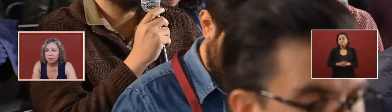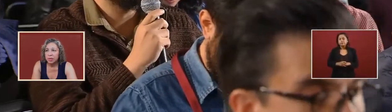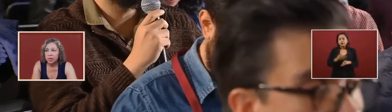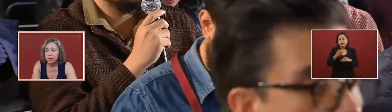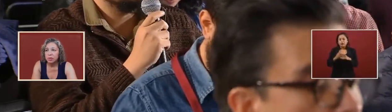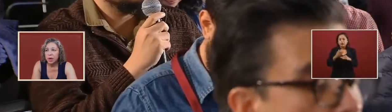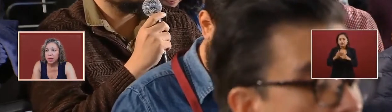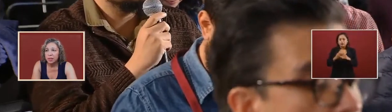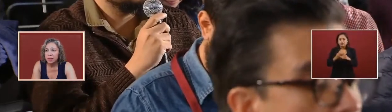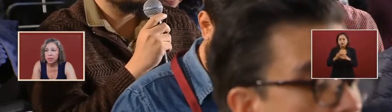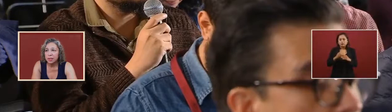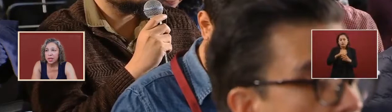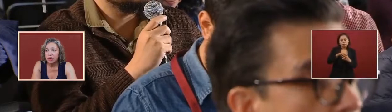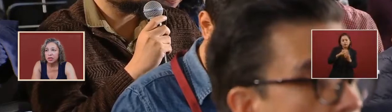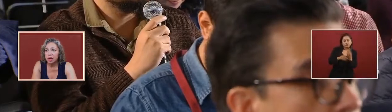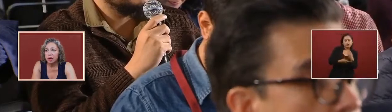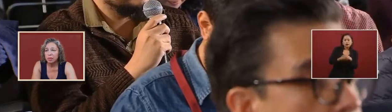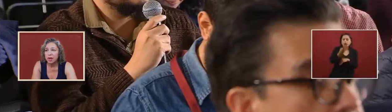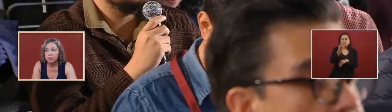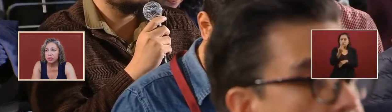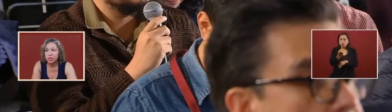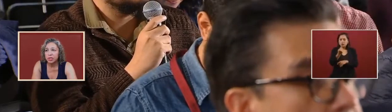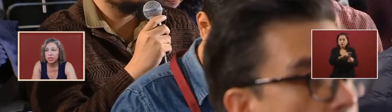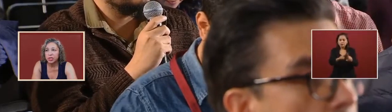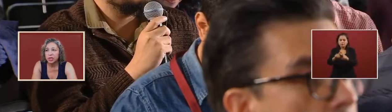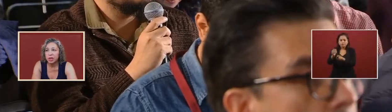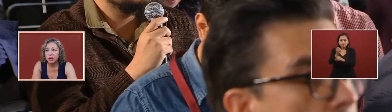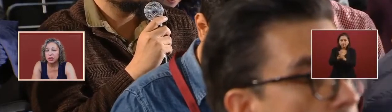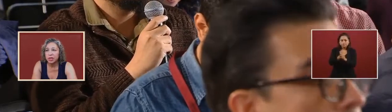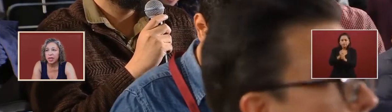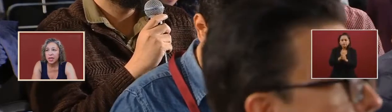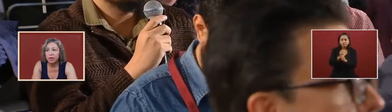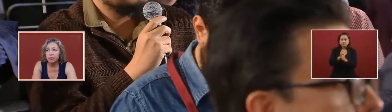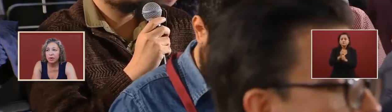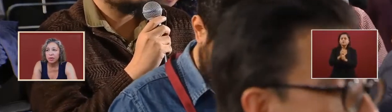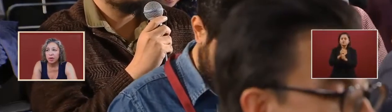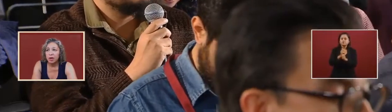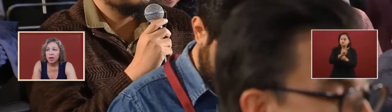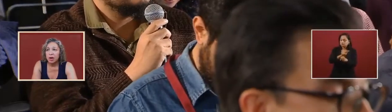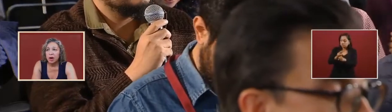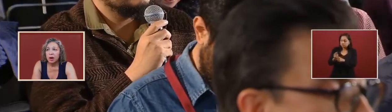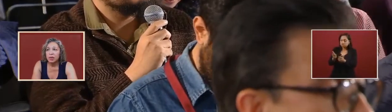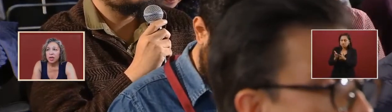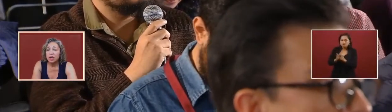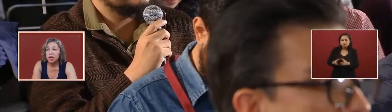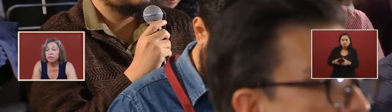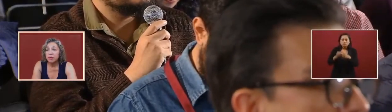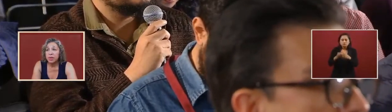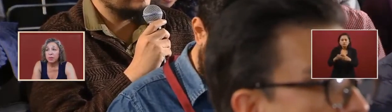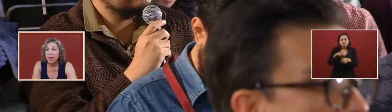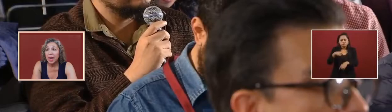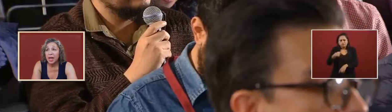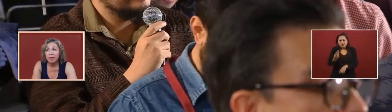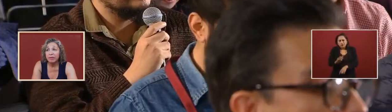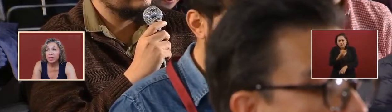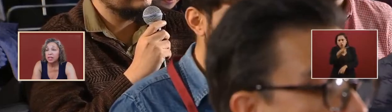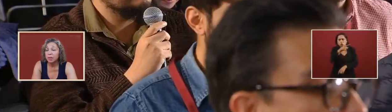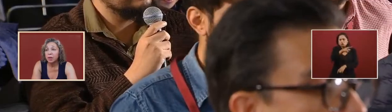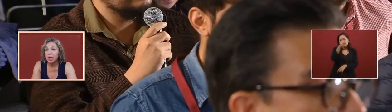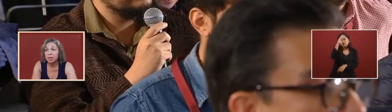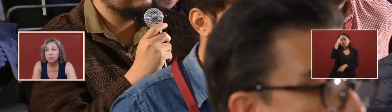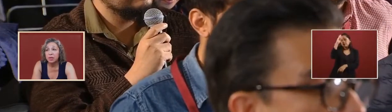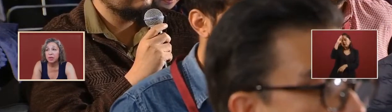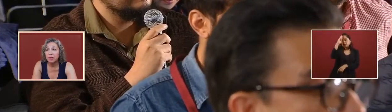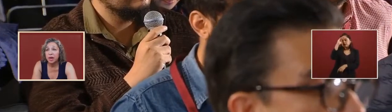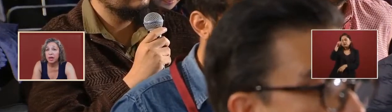about for search that you're taking forth are they looking for them alive is